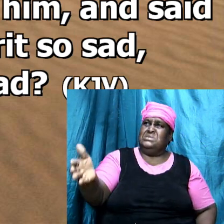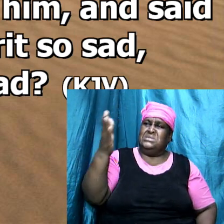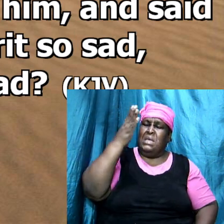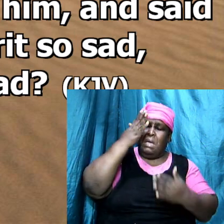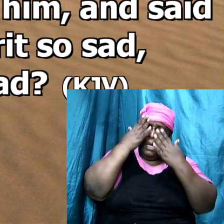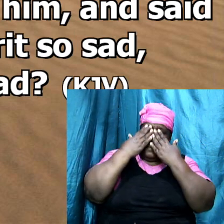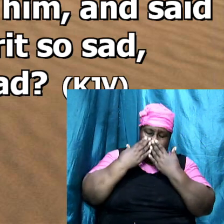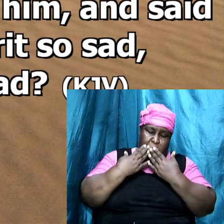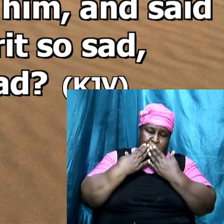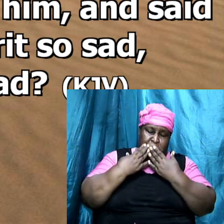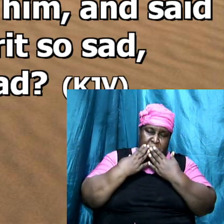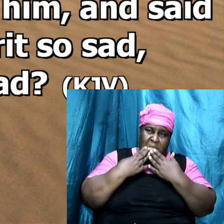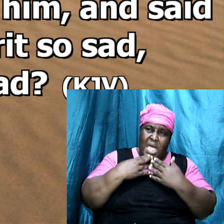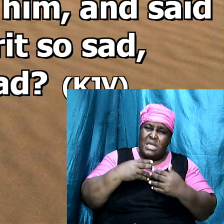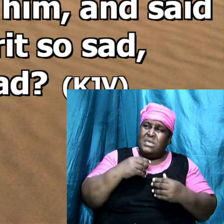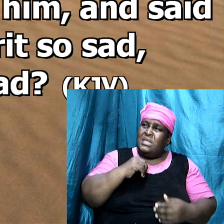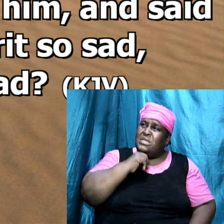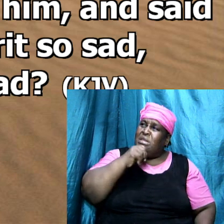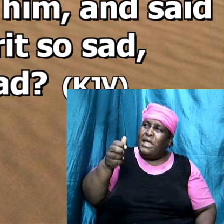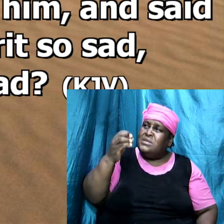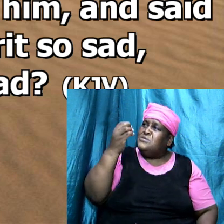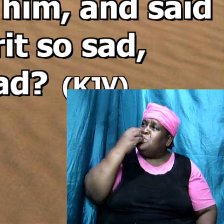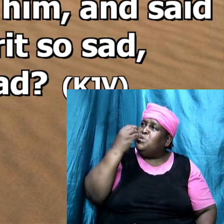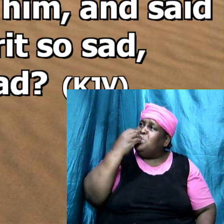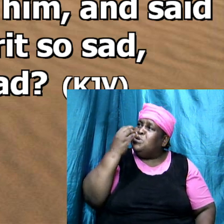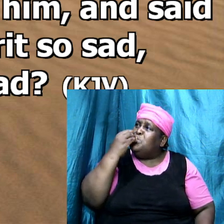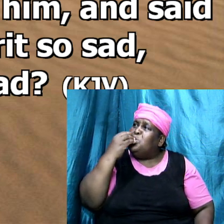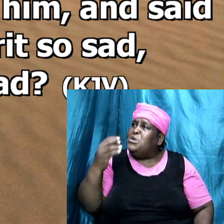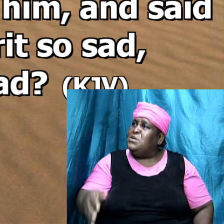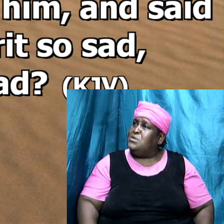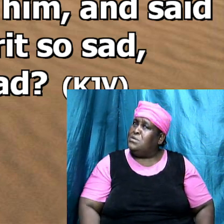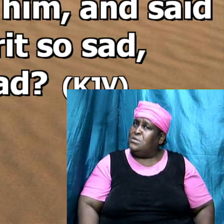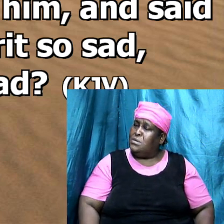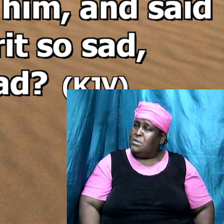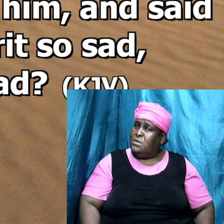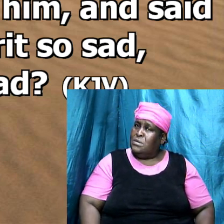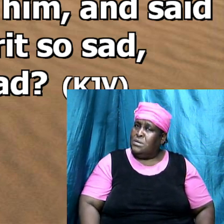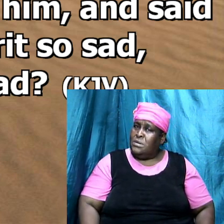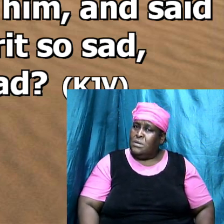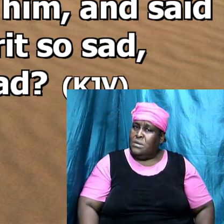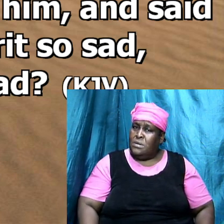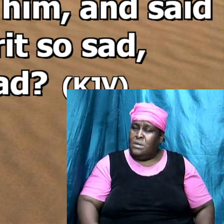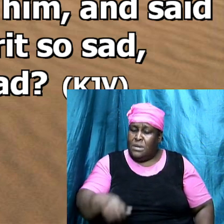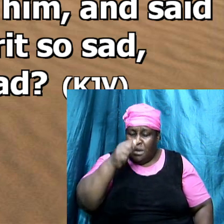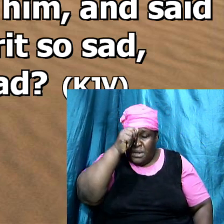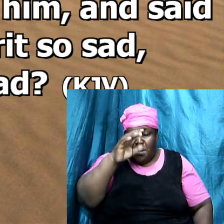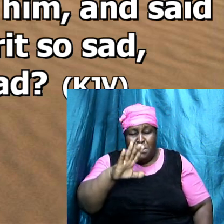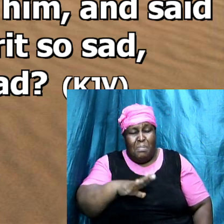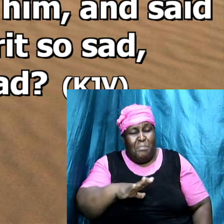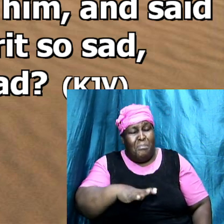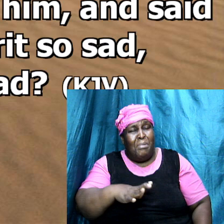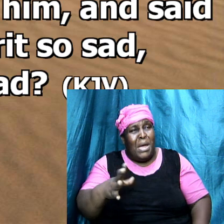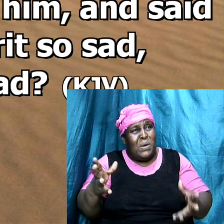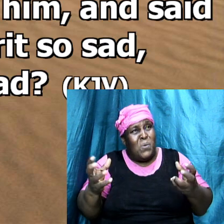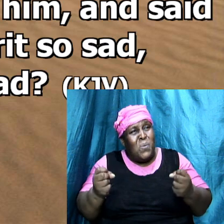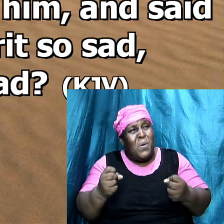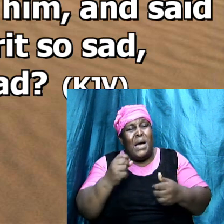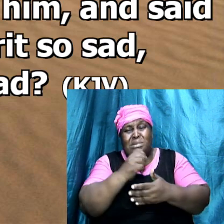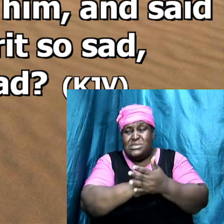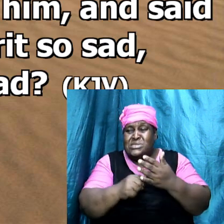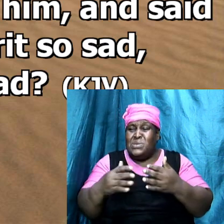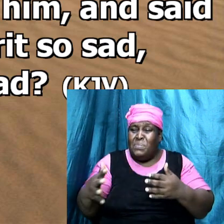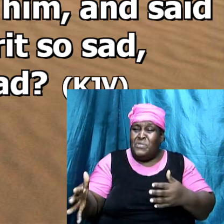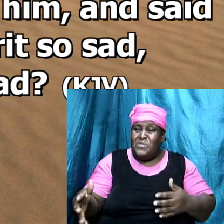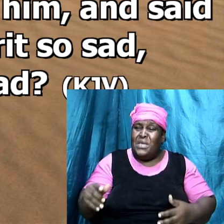eatest no bread look here the man is not his willing and the man wanted and decided that he was not going to